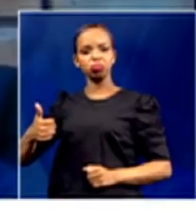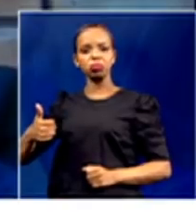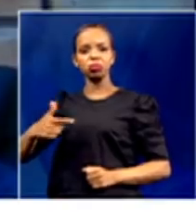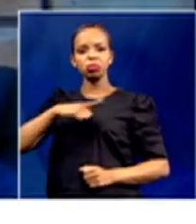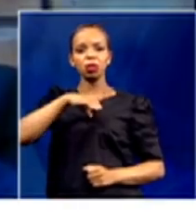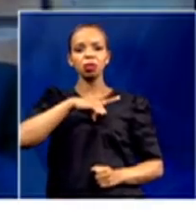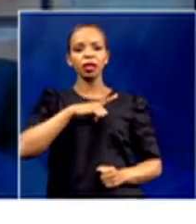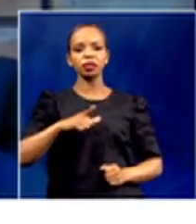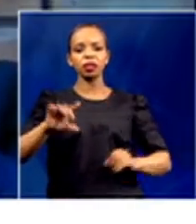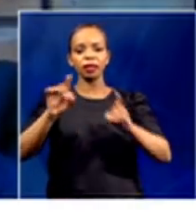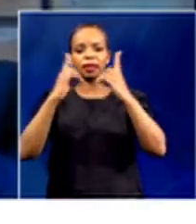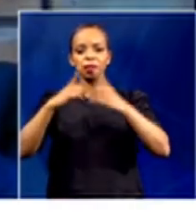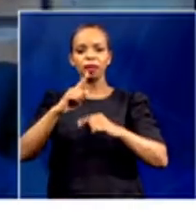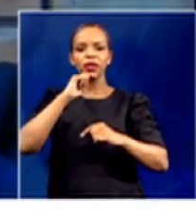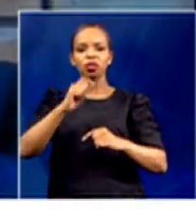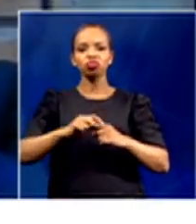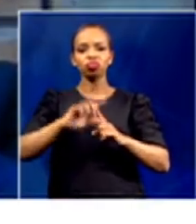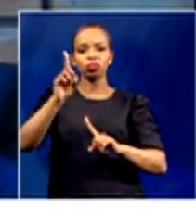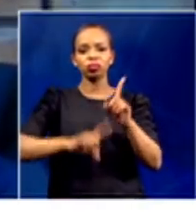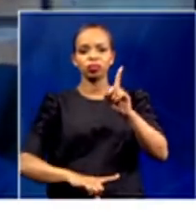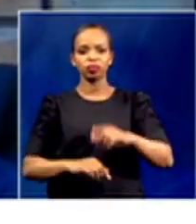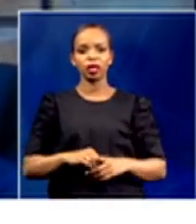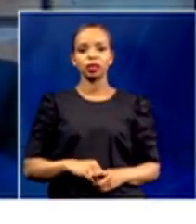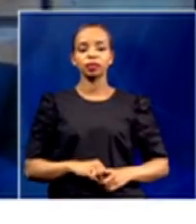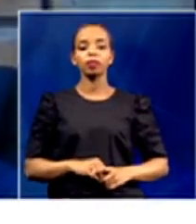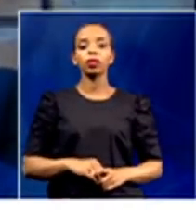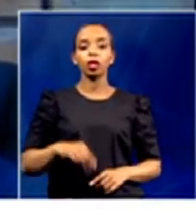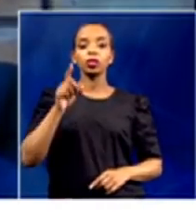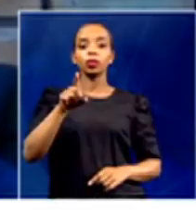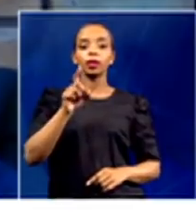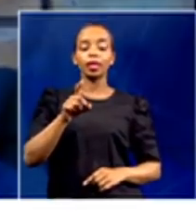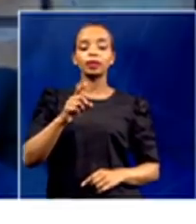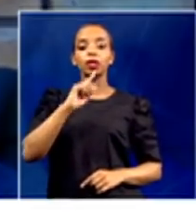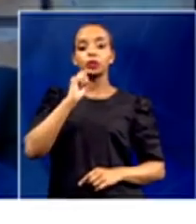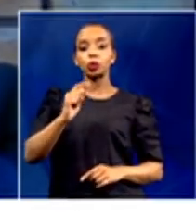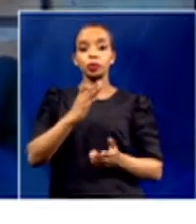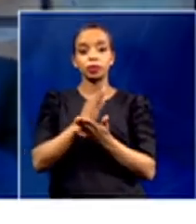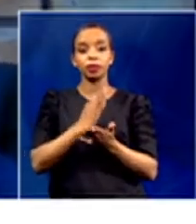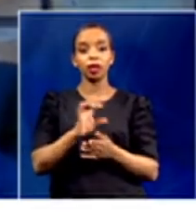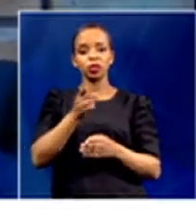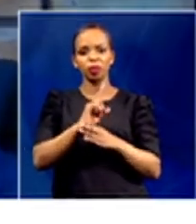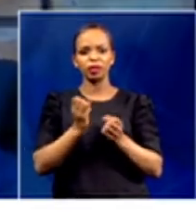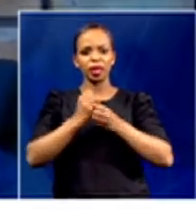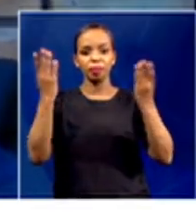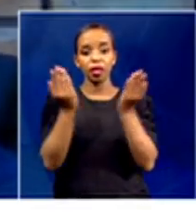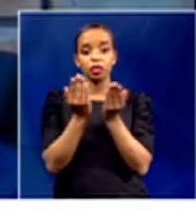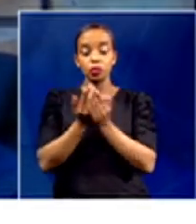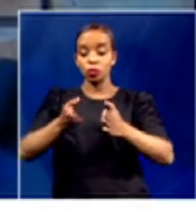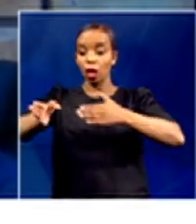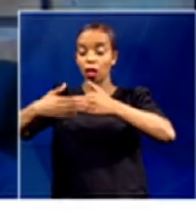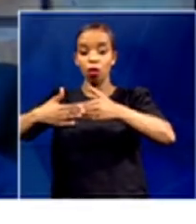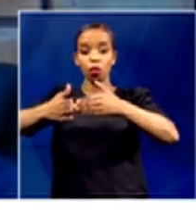system just wasn't ready. Add to that lack of readiness the fact that many schools closed because of infections.